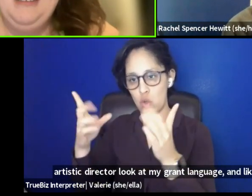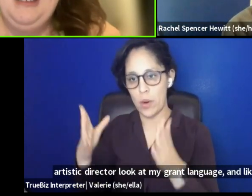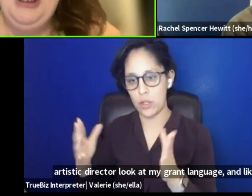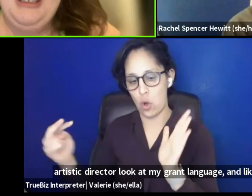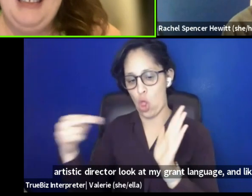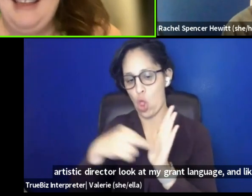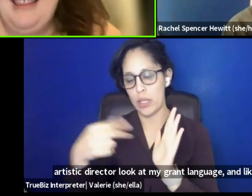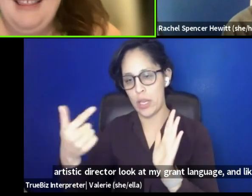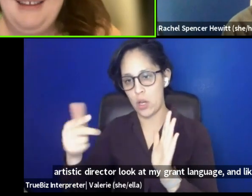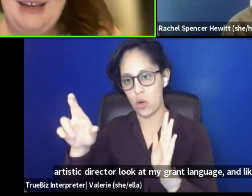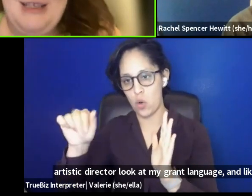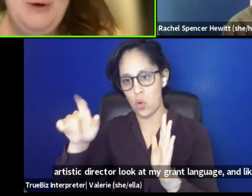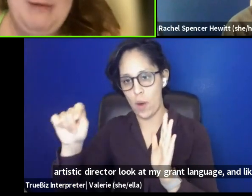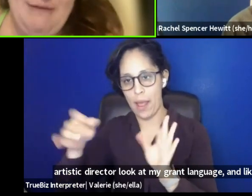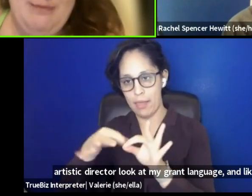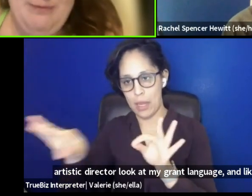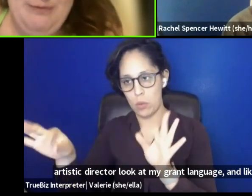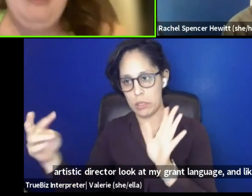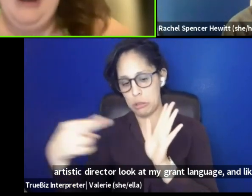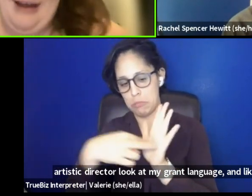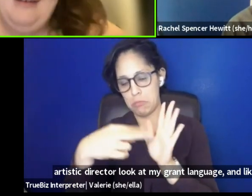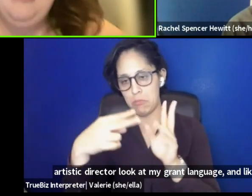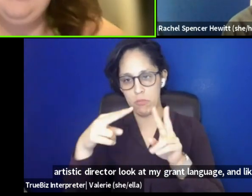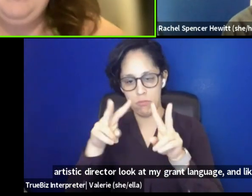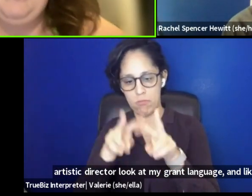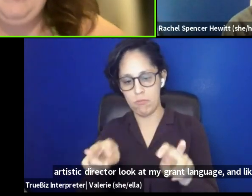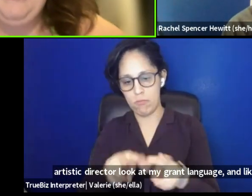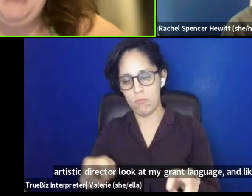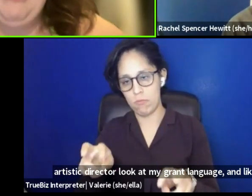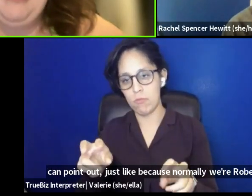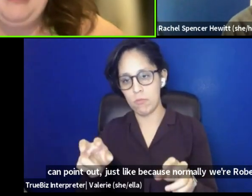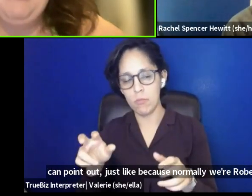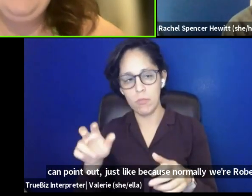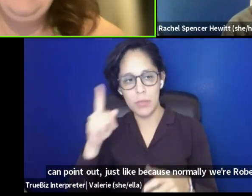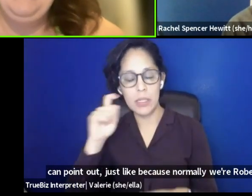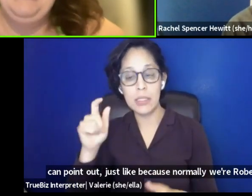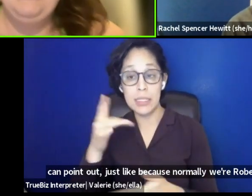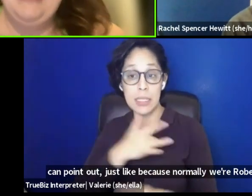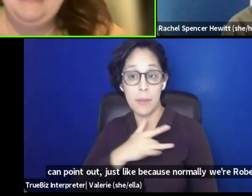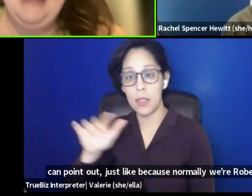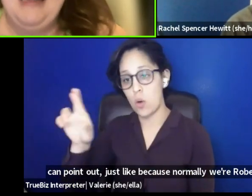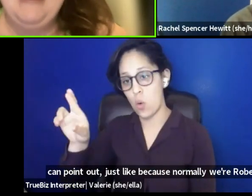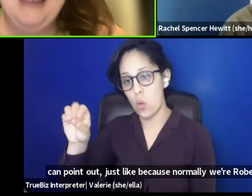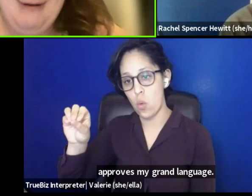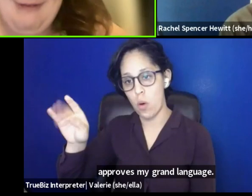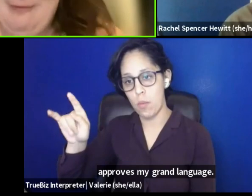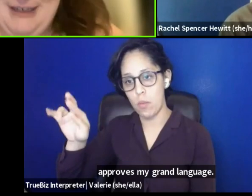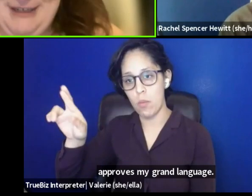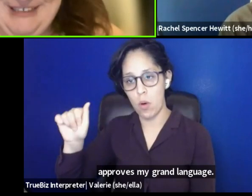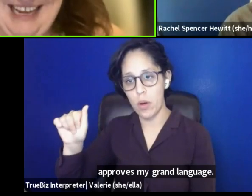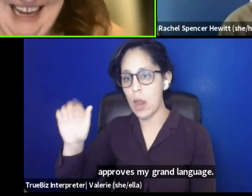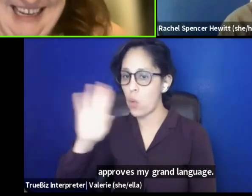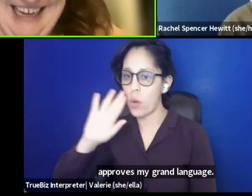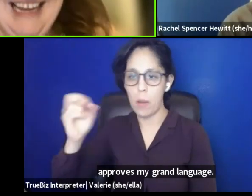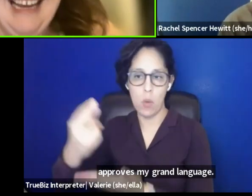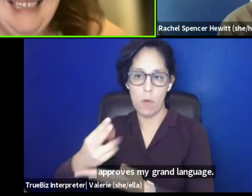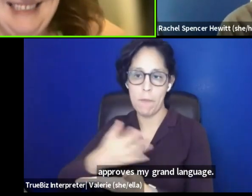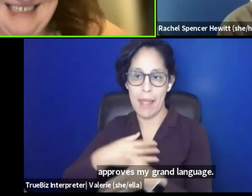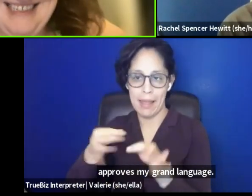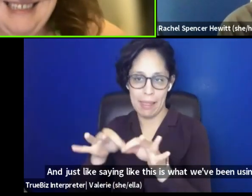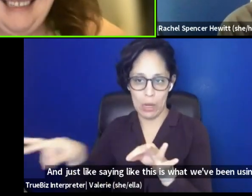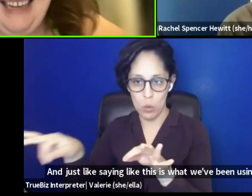just like, cause normally Roberta approves my grant language and just like saying like, this is what we've been using